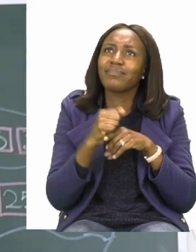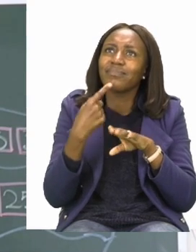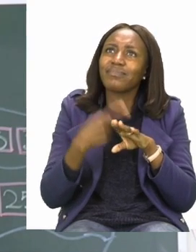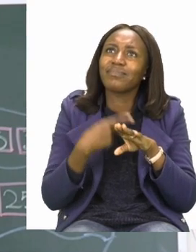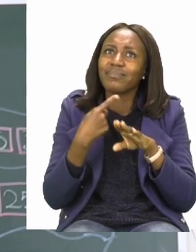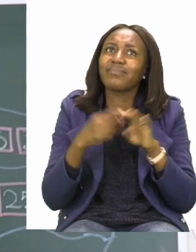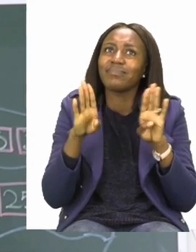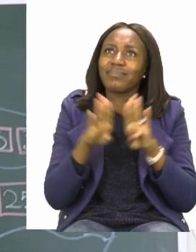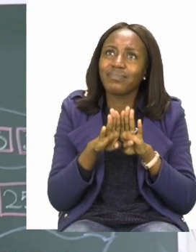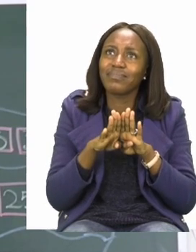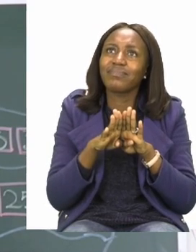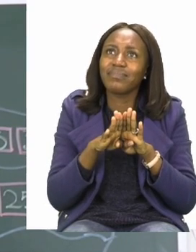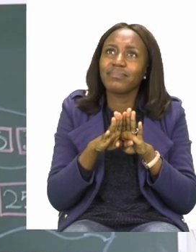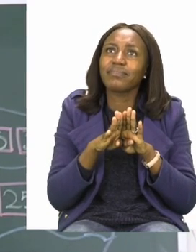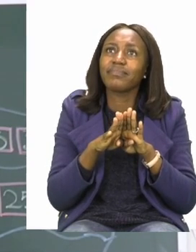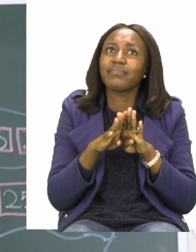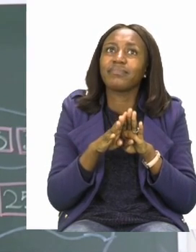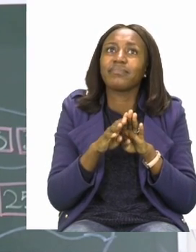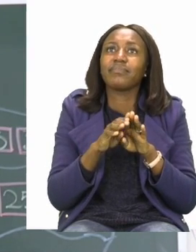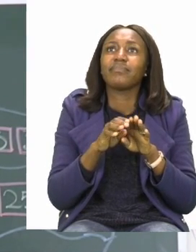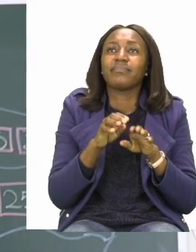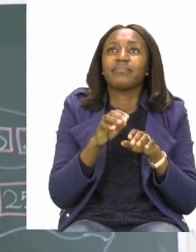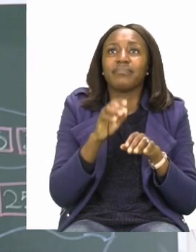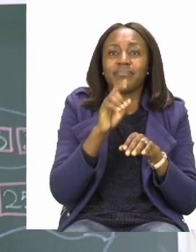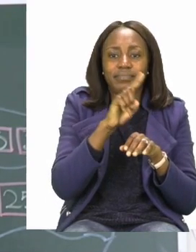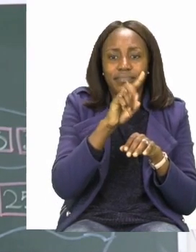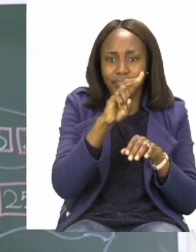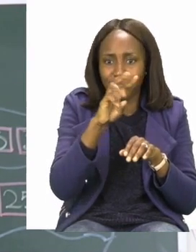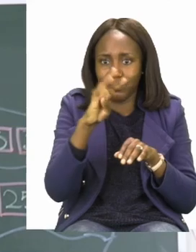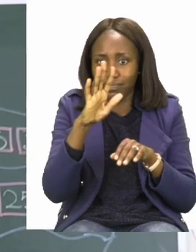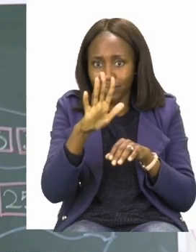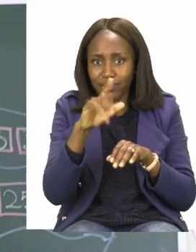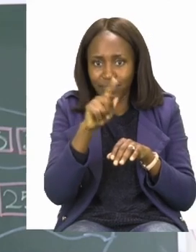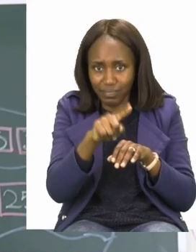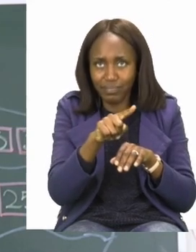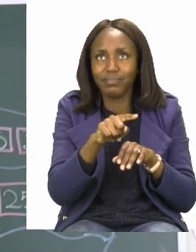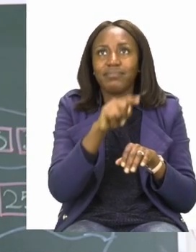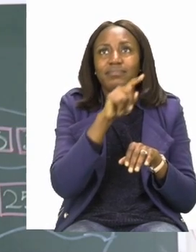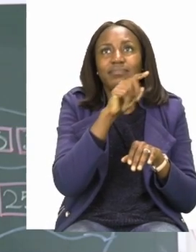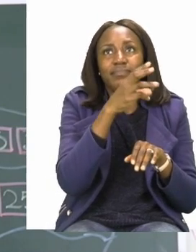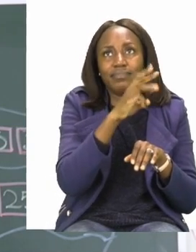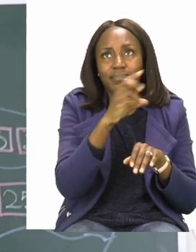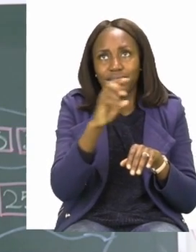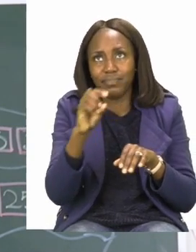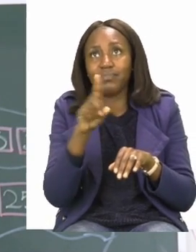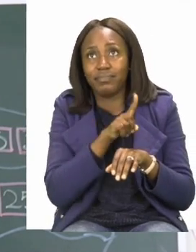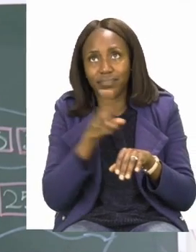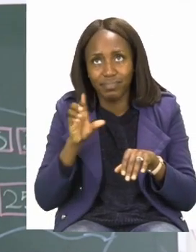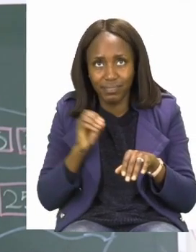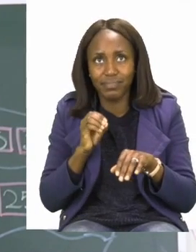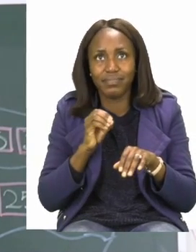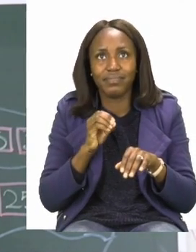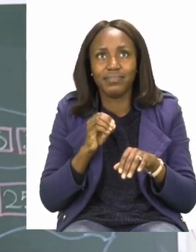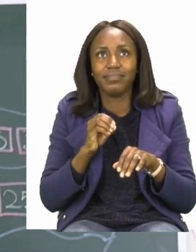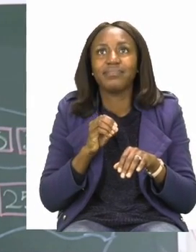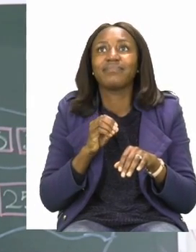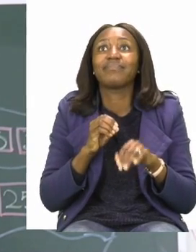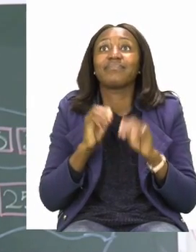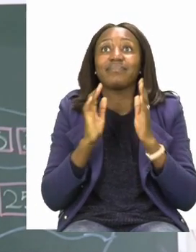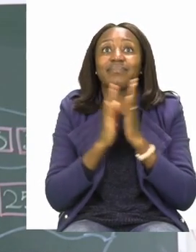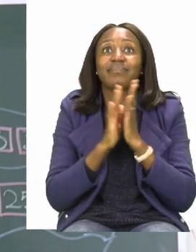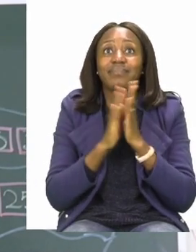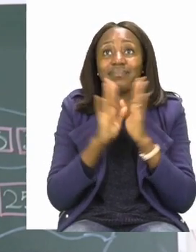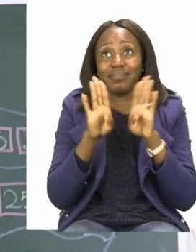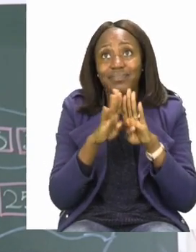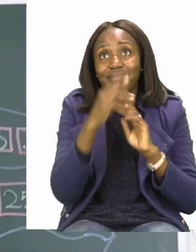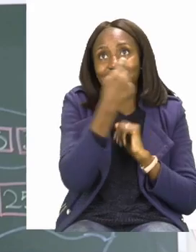every time. So, now that we are done explaining the pictograph, you are going to do that one by